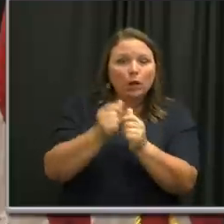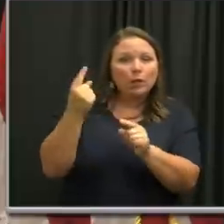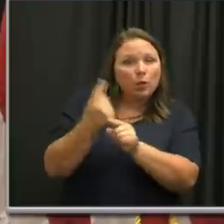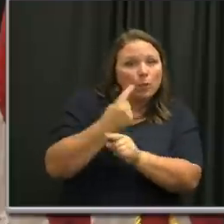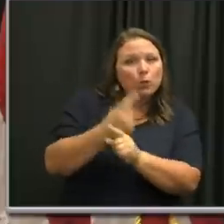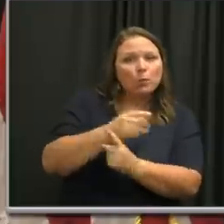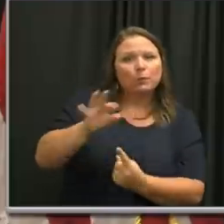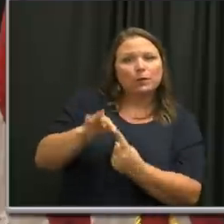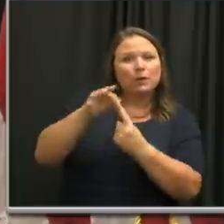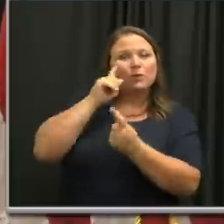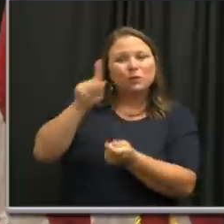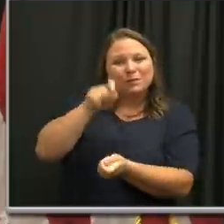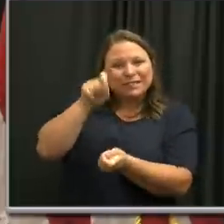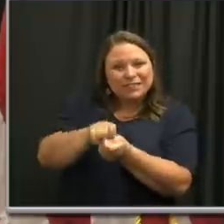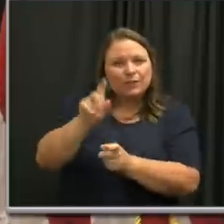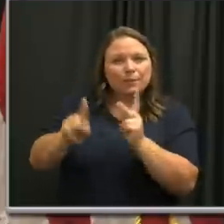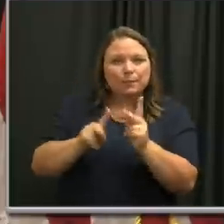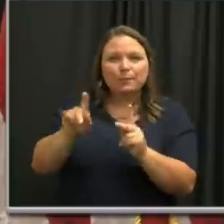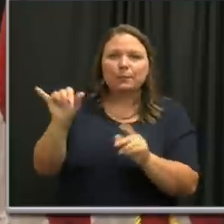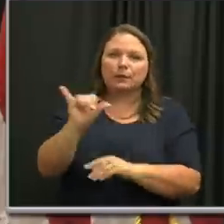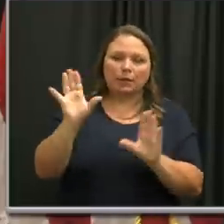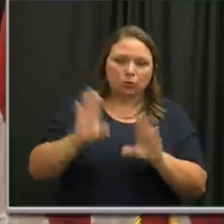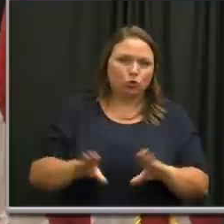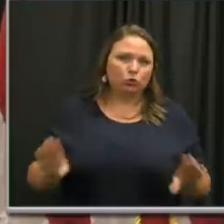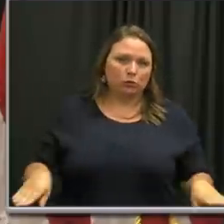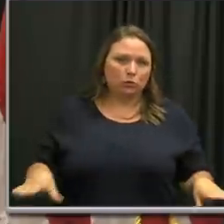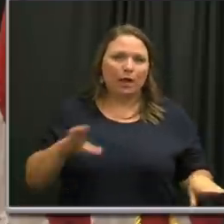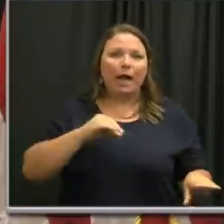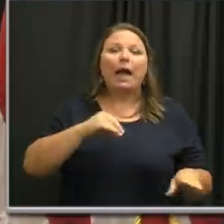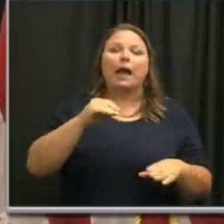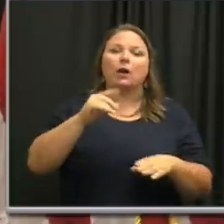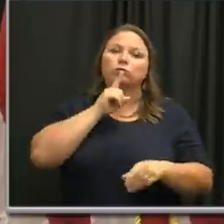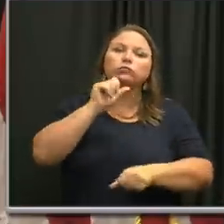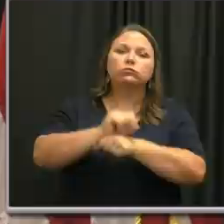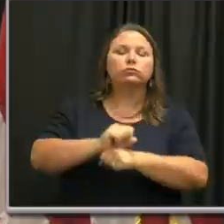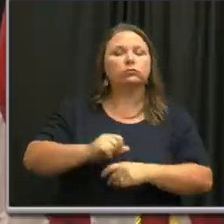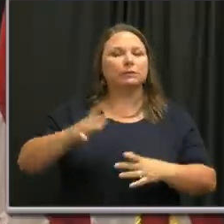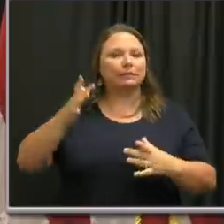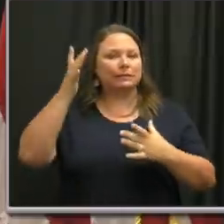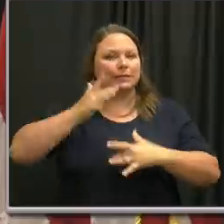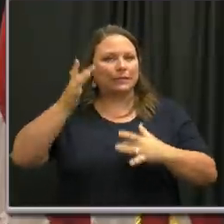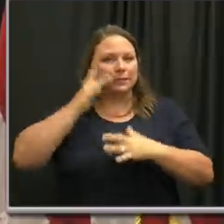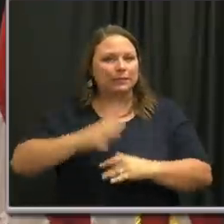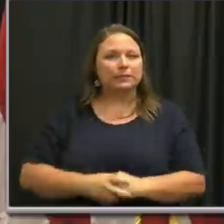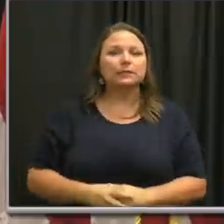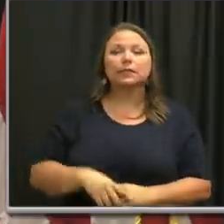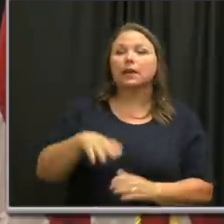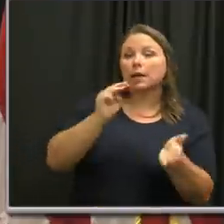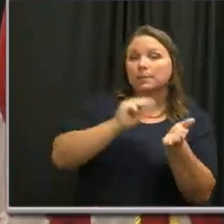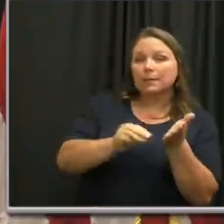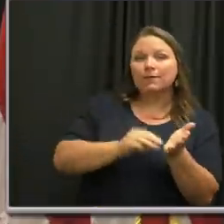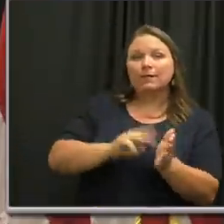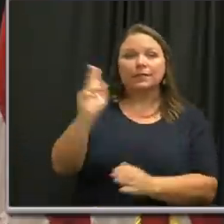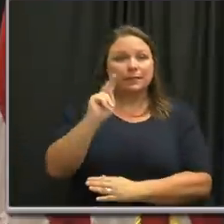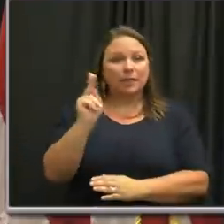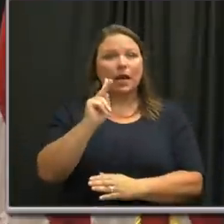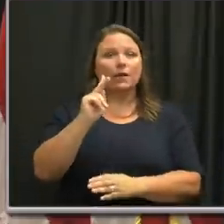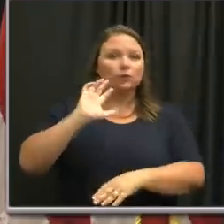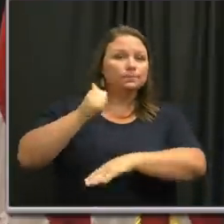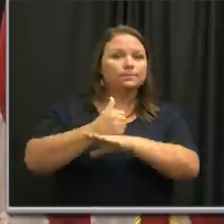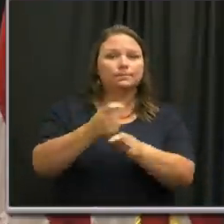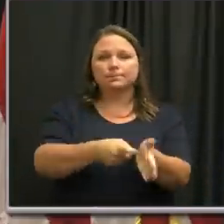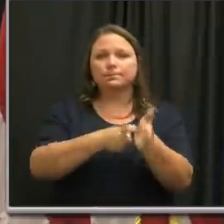exceptions for certain individuals, including children and those with medical conditions. Memphis and now Knoxville also have mask